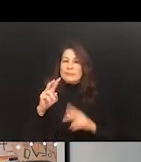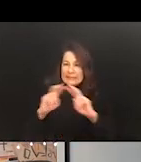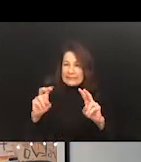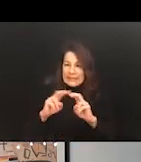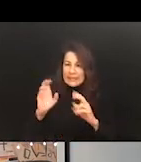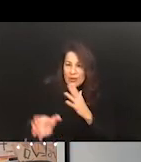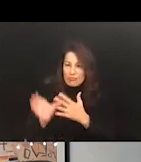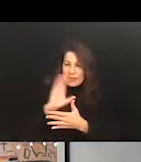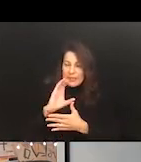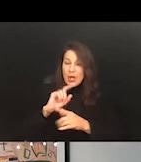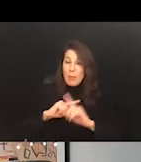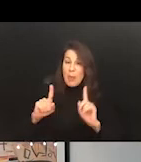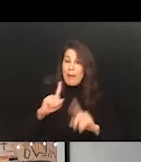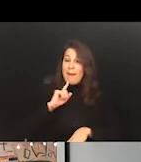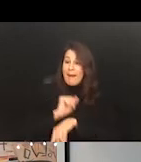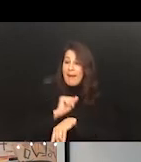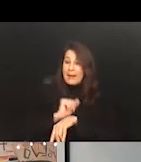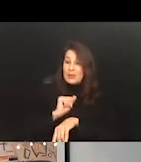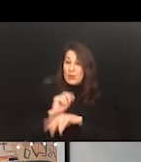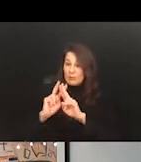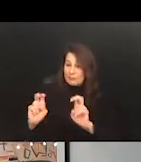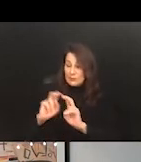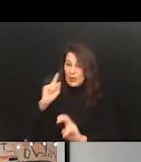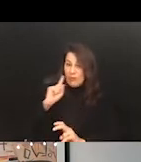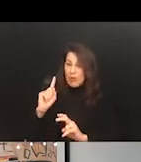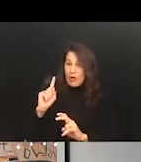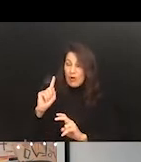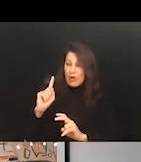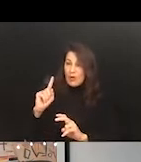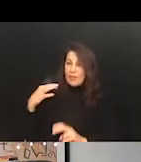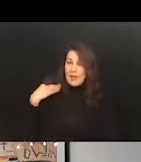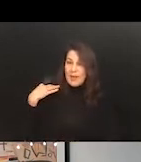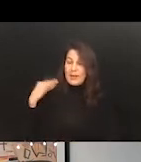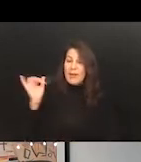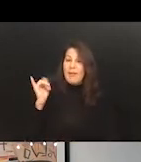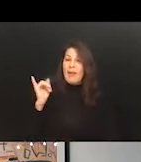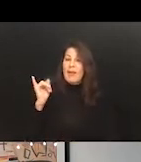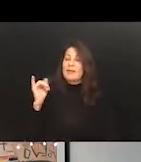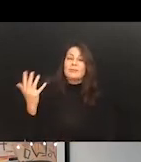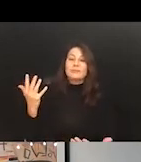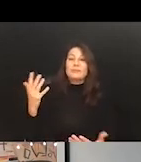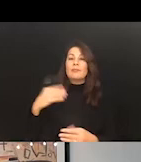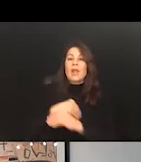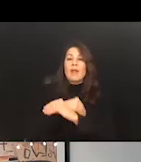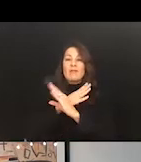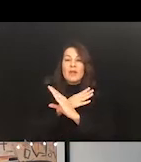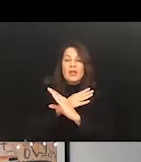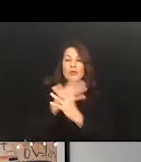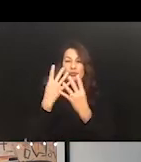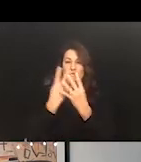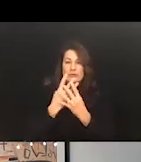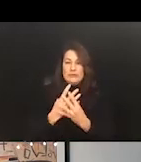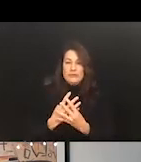evaluating the actual candidates through things like video screening. And we're going to talk about that a bunch because